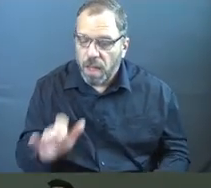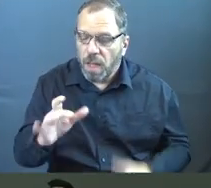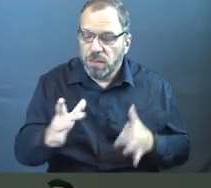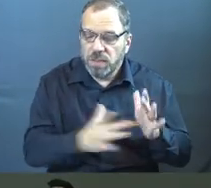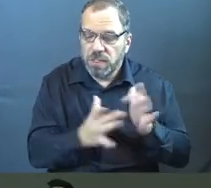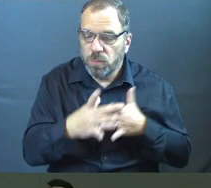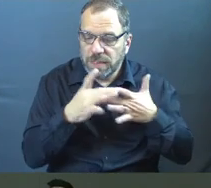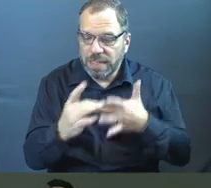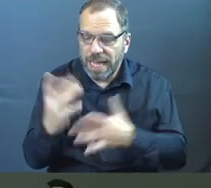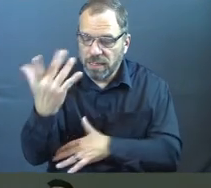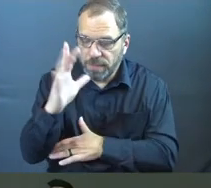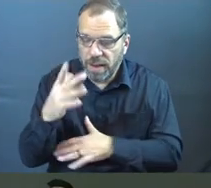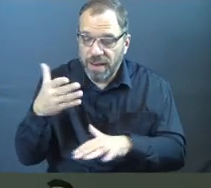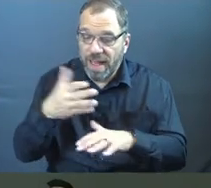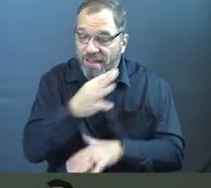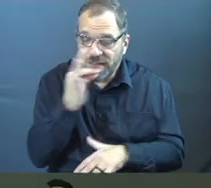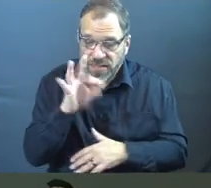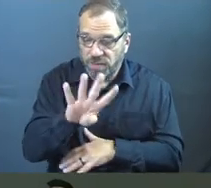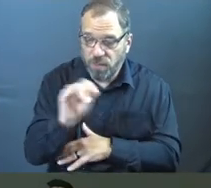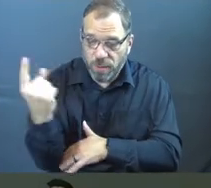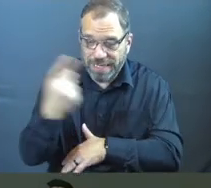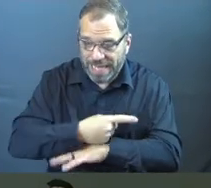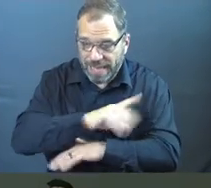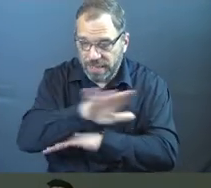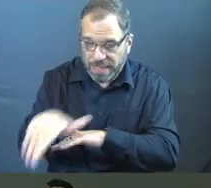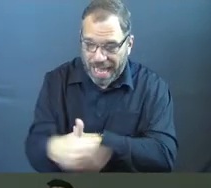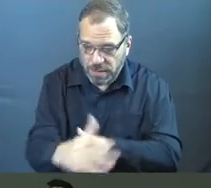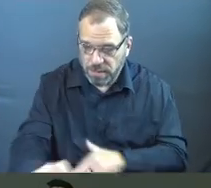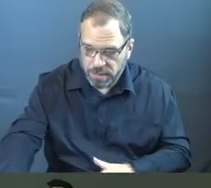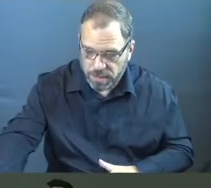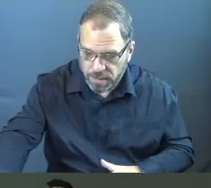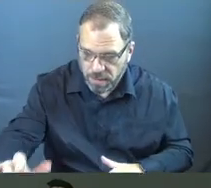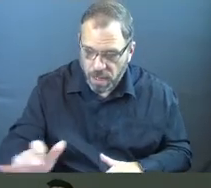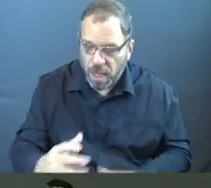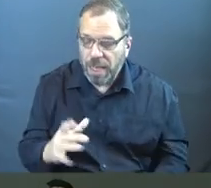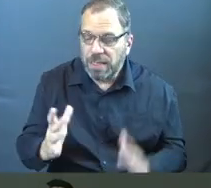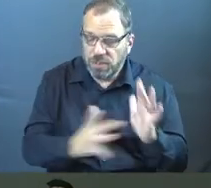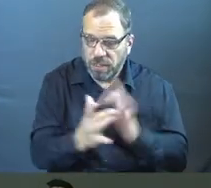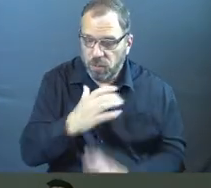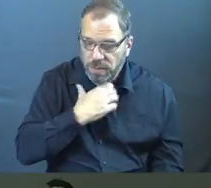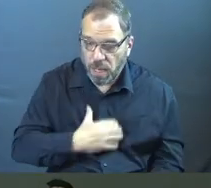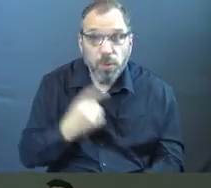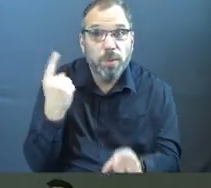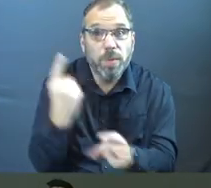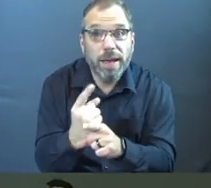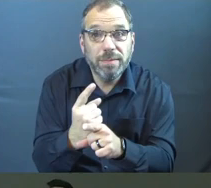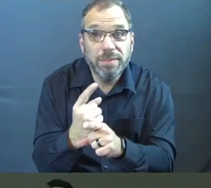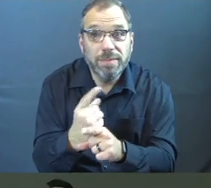the devil. And after fasting 40 days and 40 nights, he was hungry. Amen.